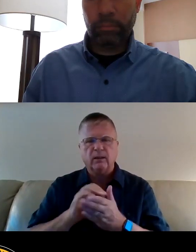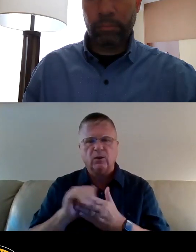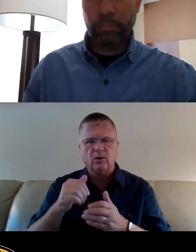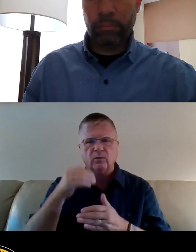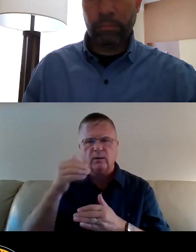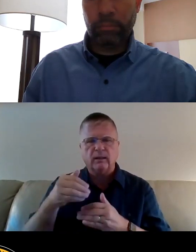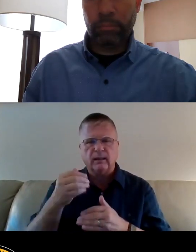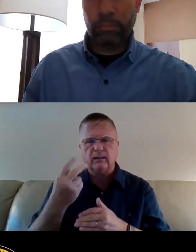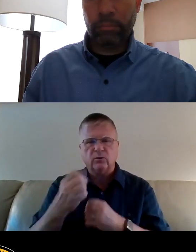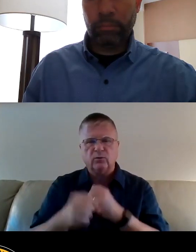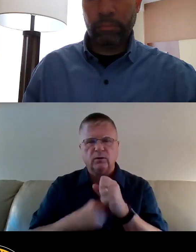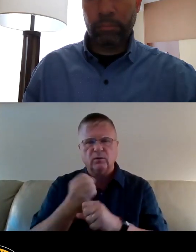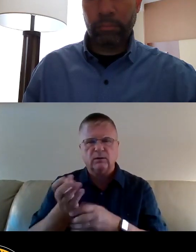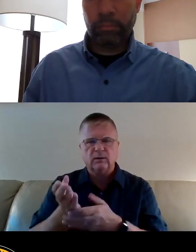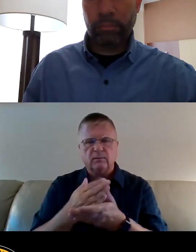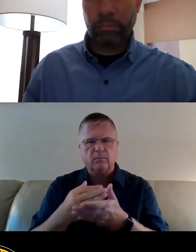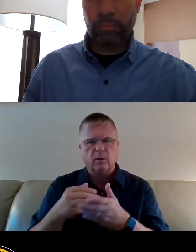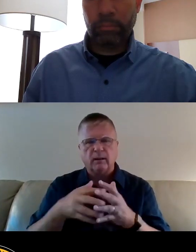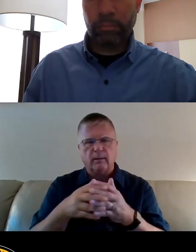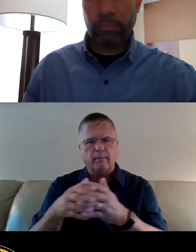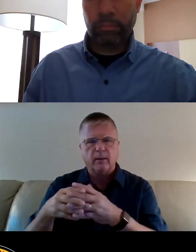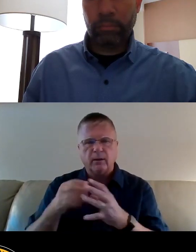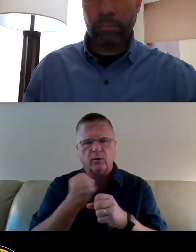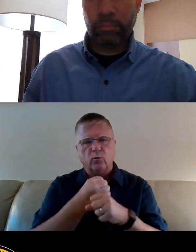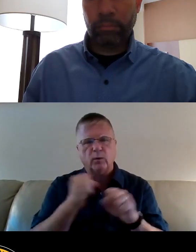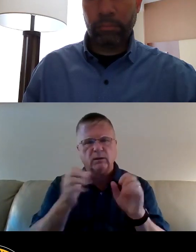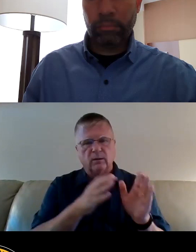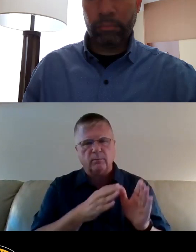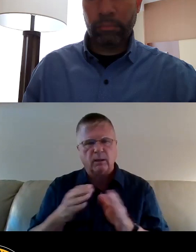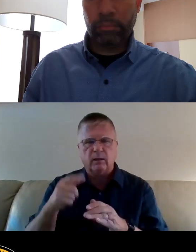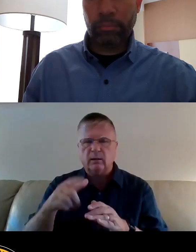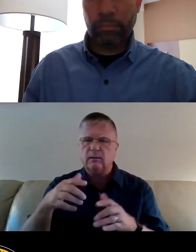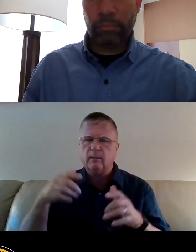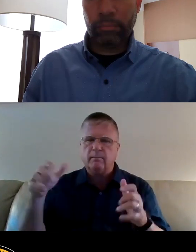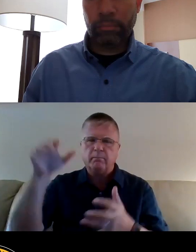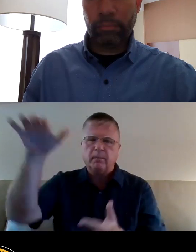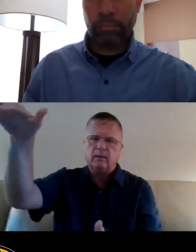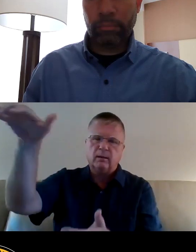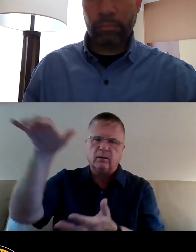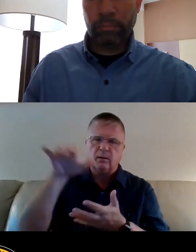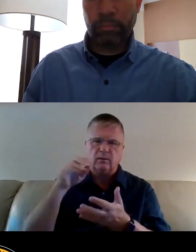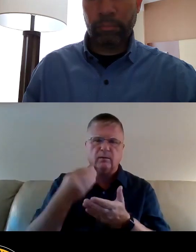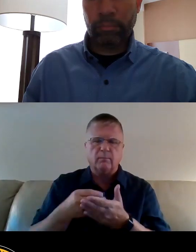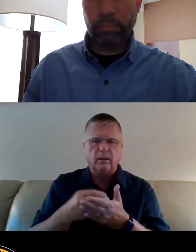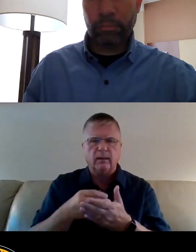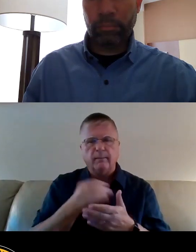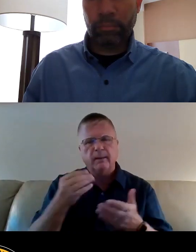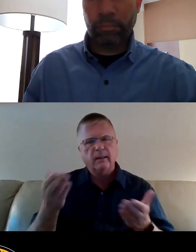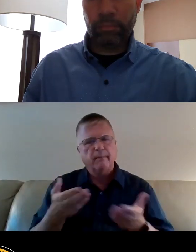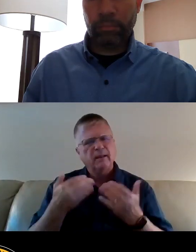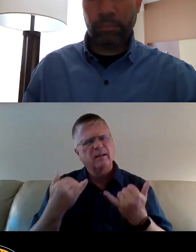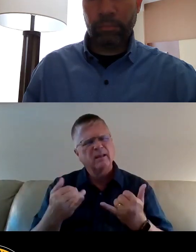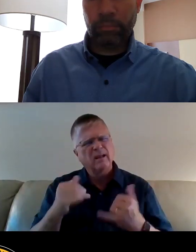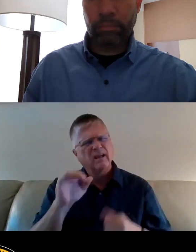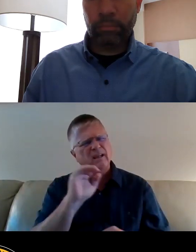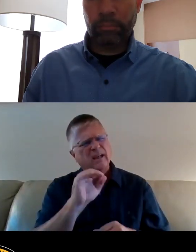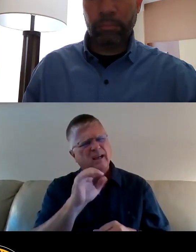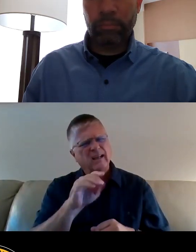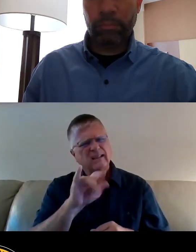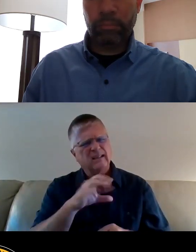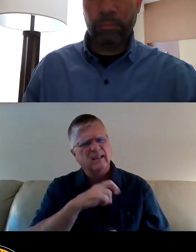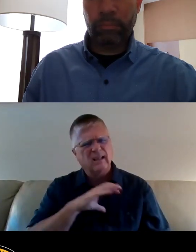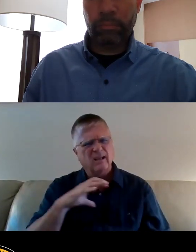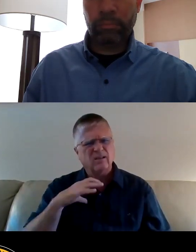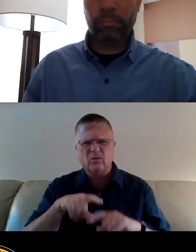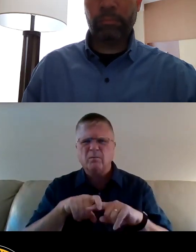two years as part of the American Rescue Plan. This is a huge influx of funds, and I'm here today to ask city council to pause